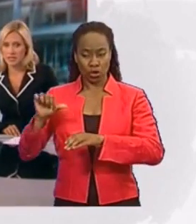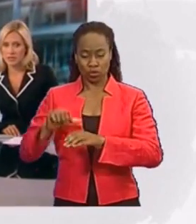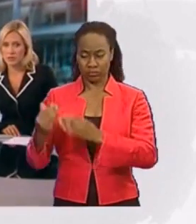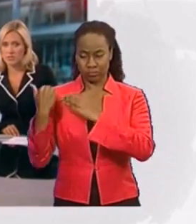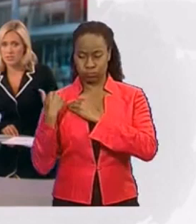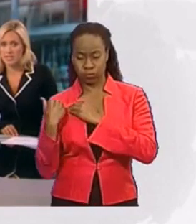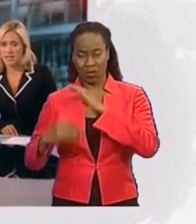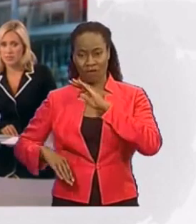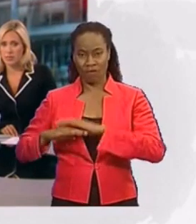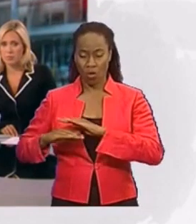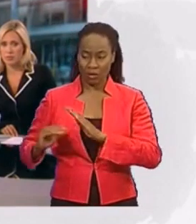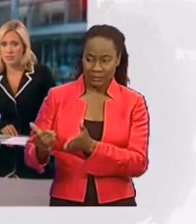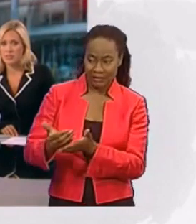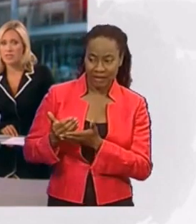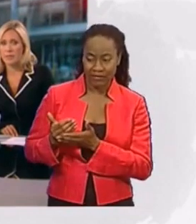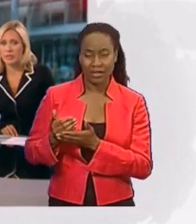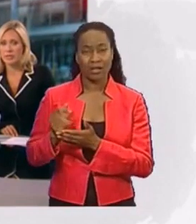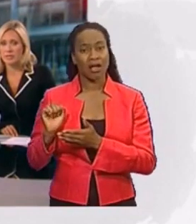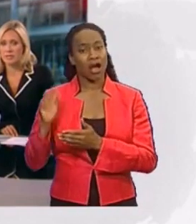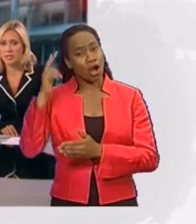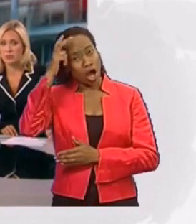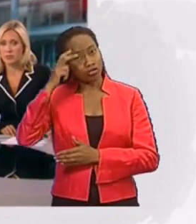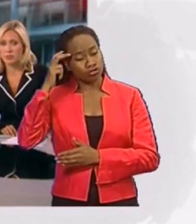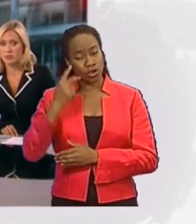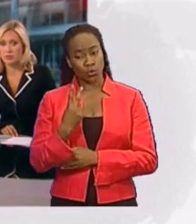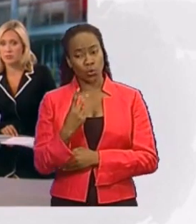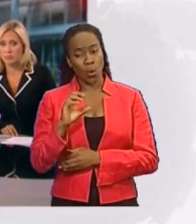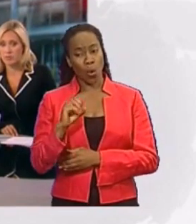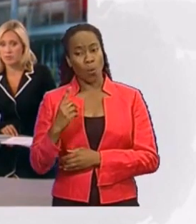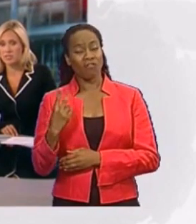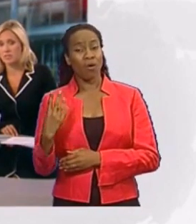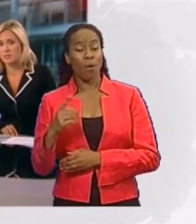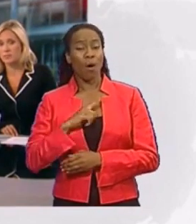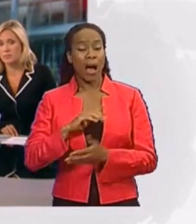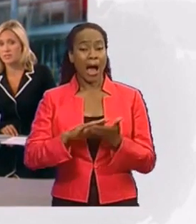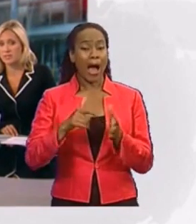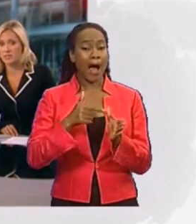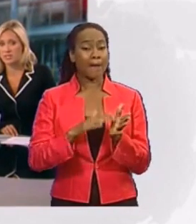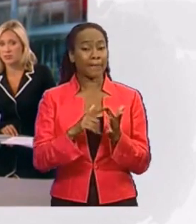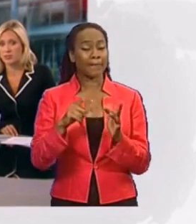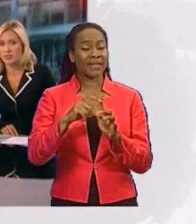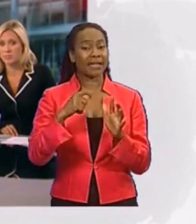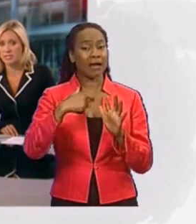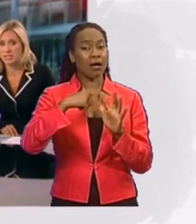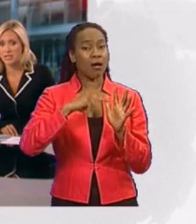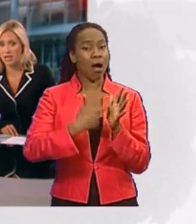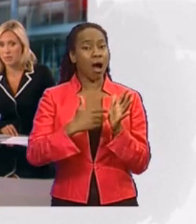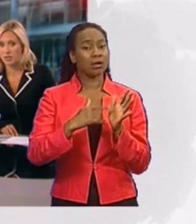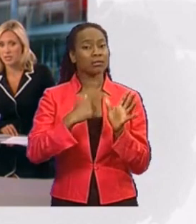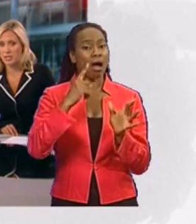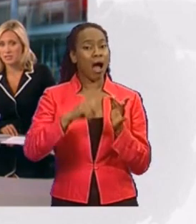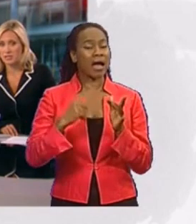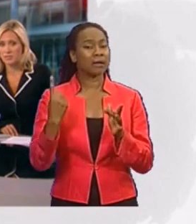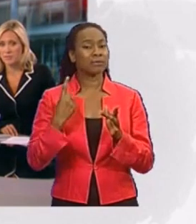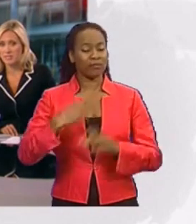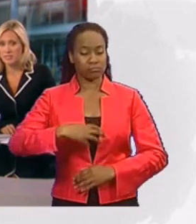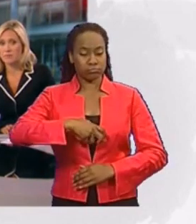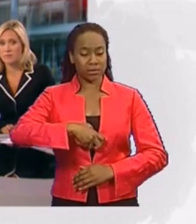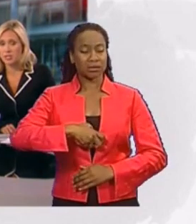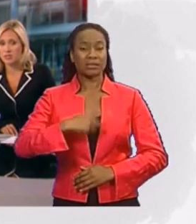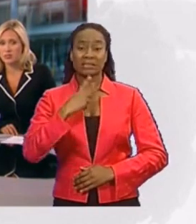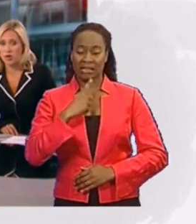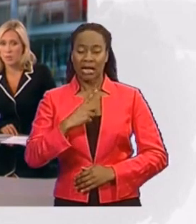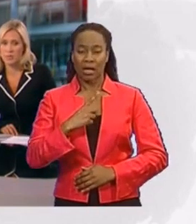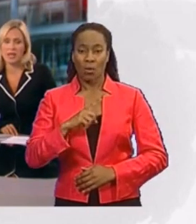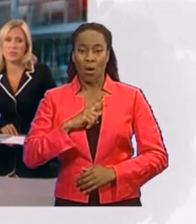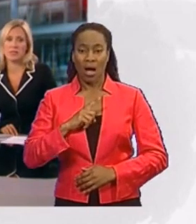That's according to the Afghan president, Hamid Karzai, who has told representatives from 70 countries meeting in Kabul that they faced